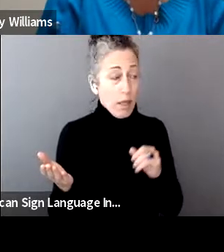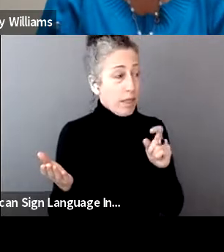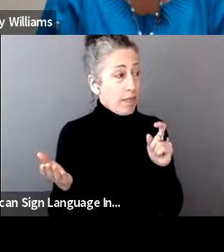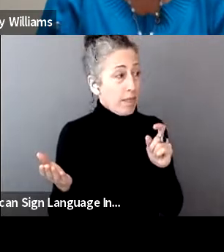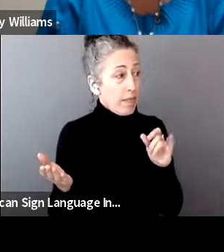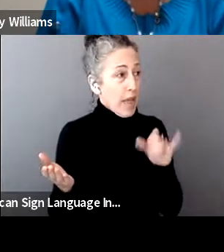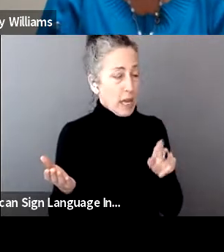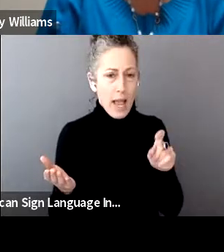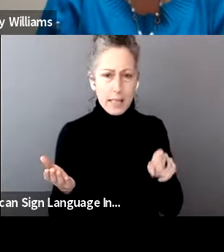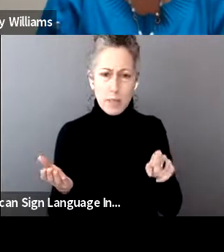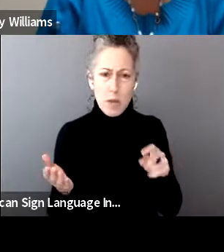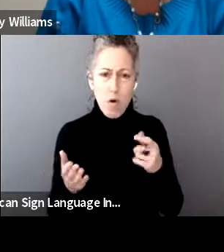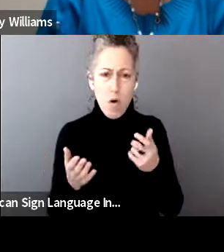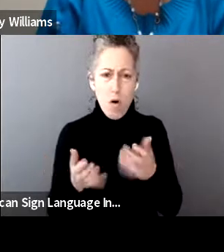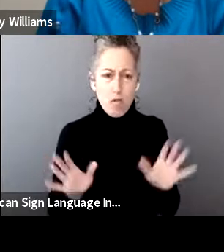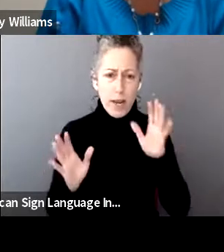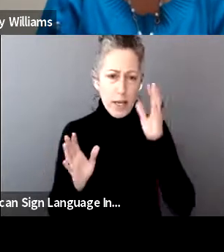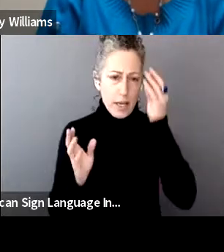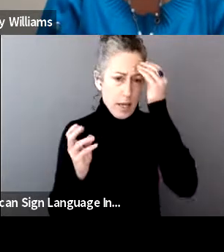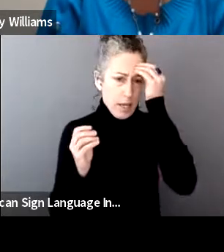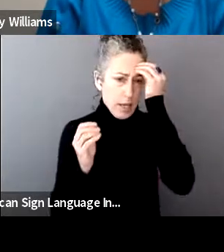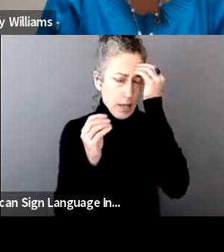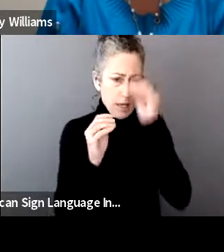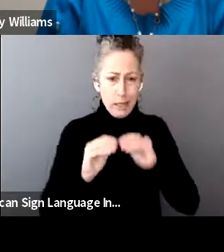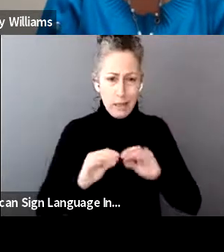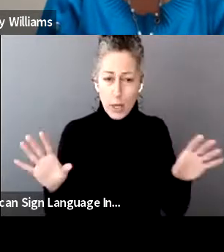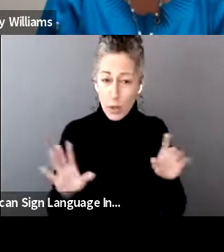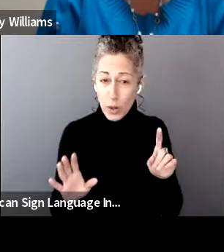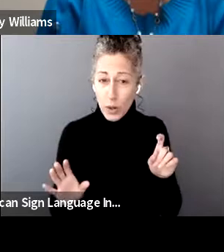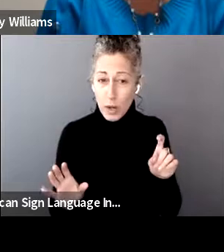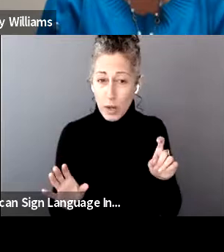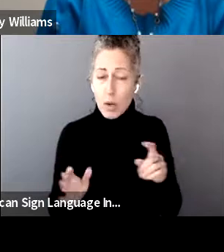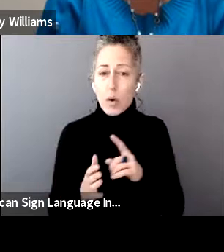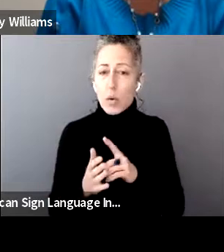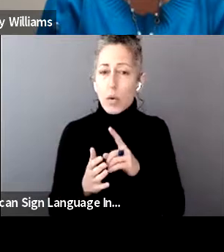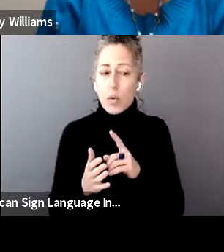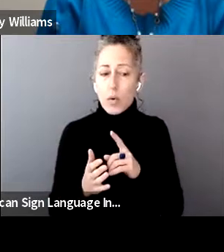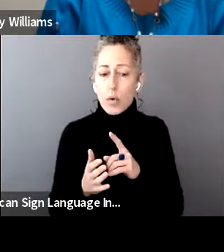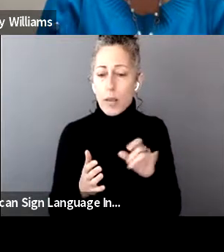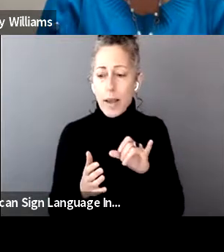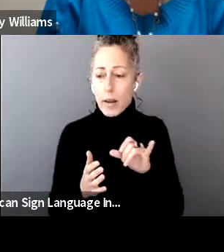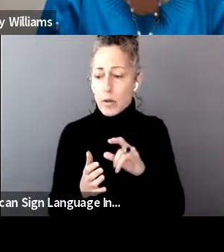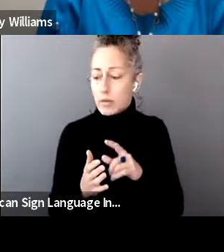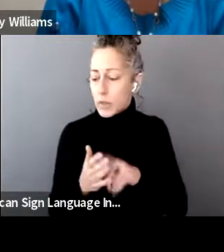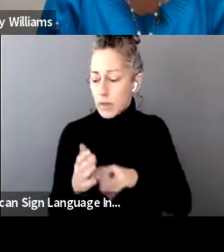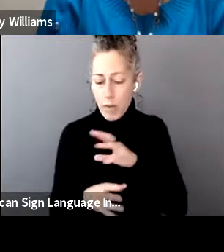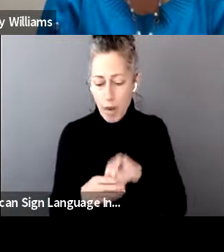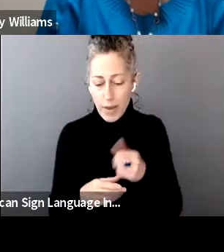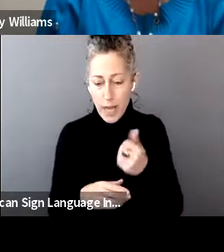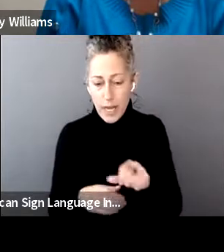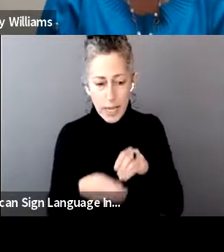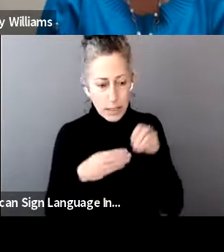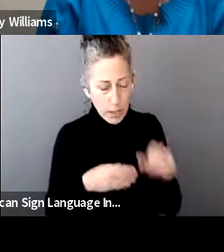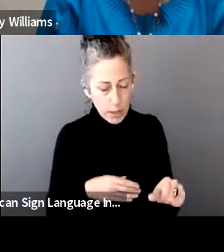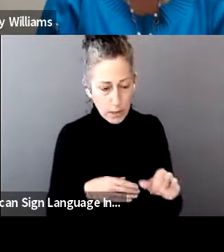well thought out to see kind of what expense, I would assume it depends on what expenses were paid, um, whether it could be on the